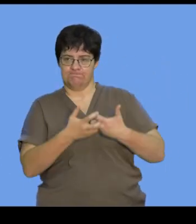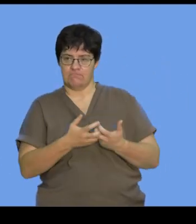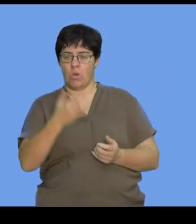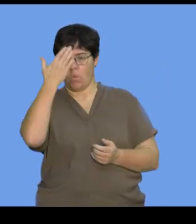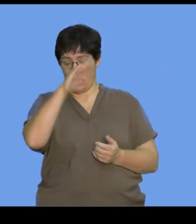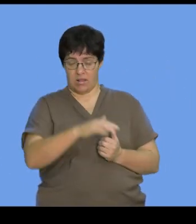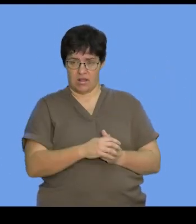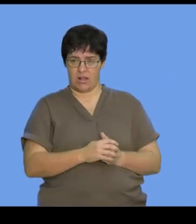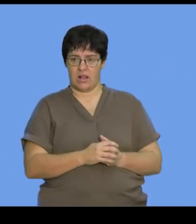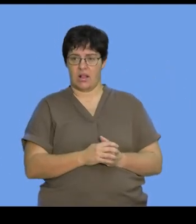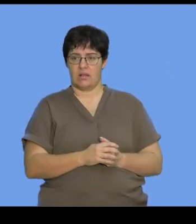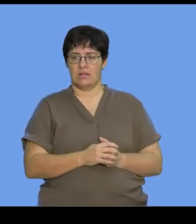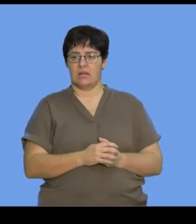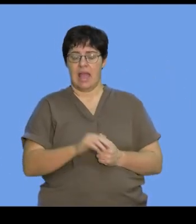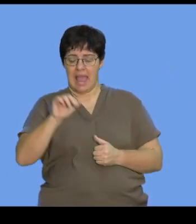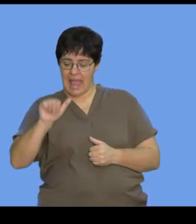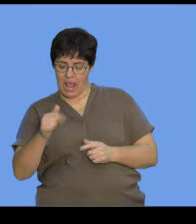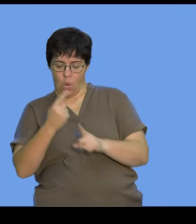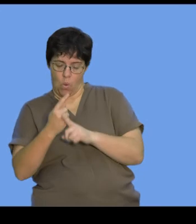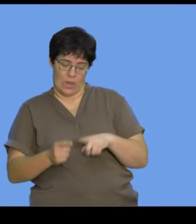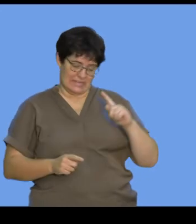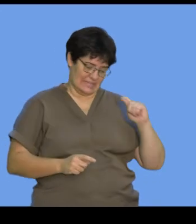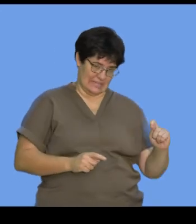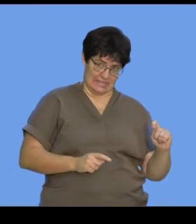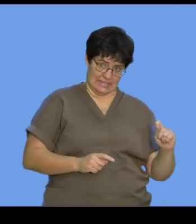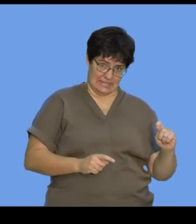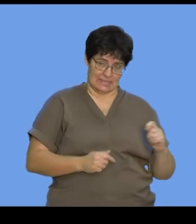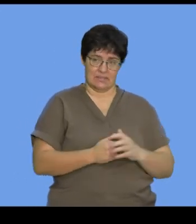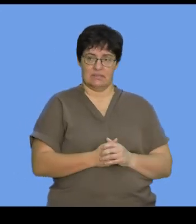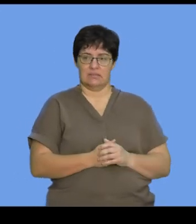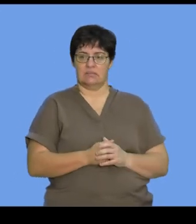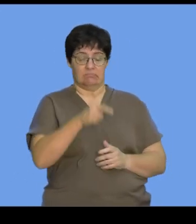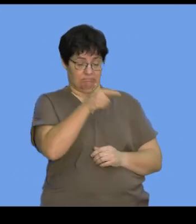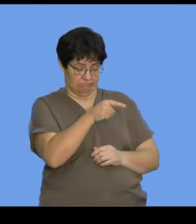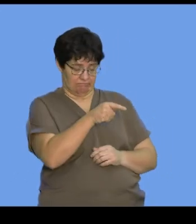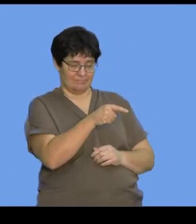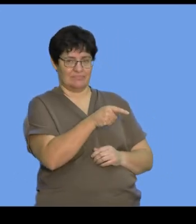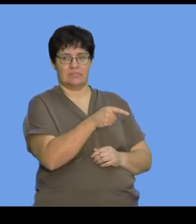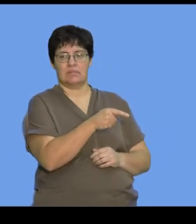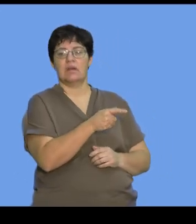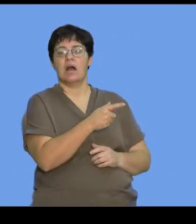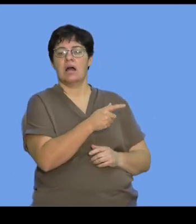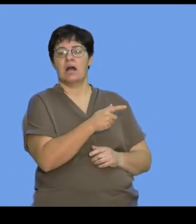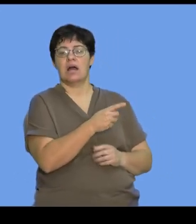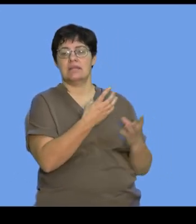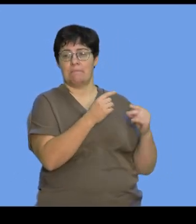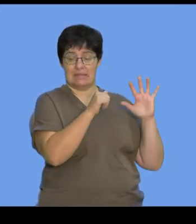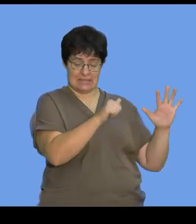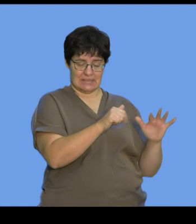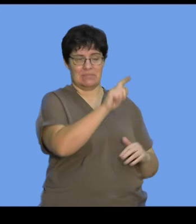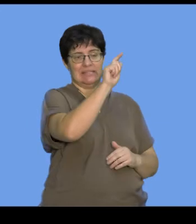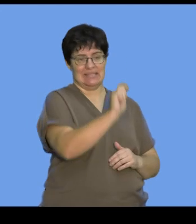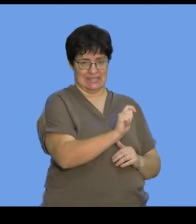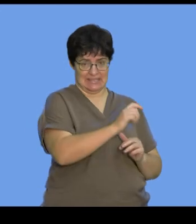we know that adenine will always base pair with a thymine. So, this complementary nitrogenous base on the other